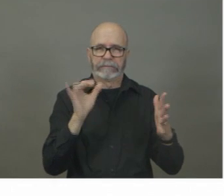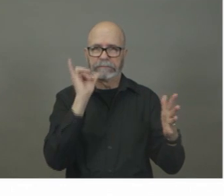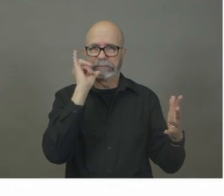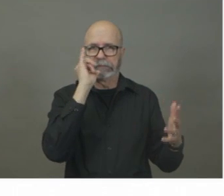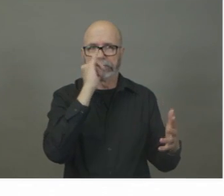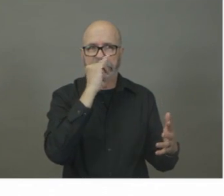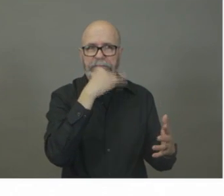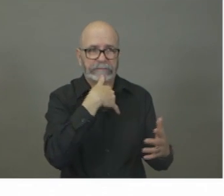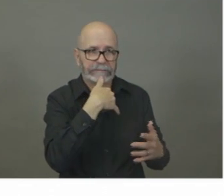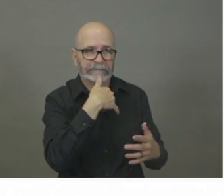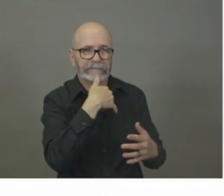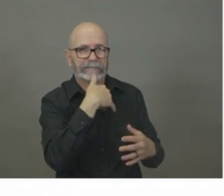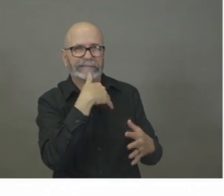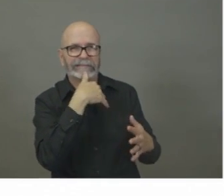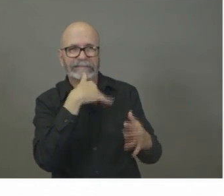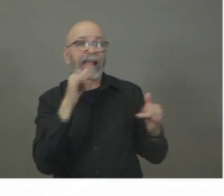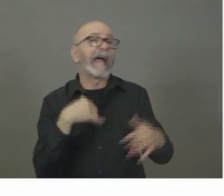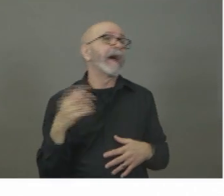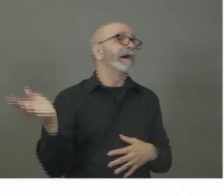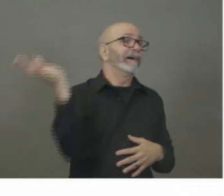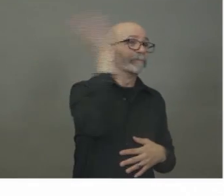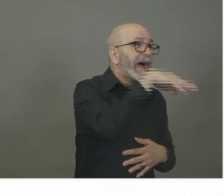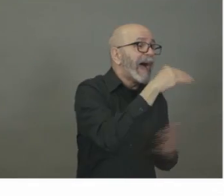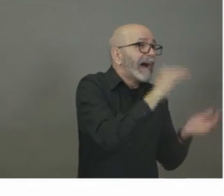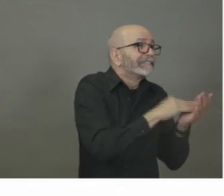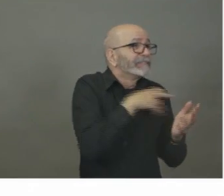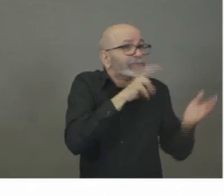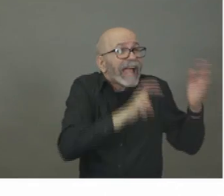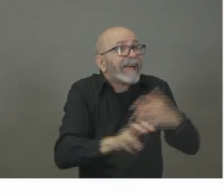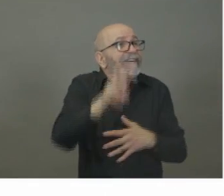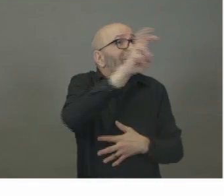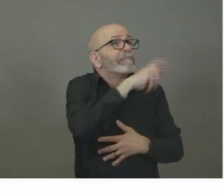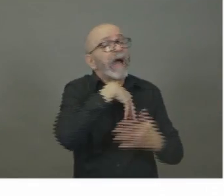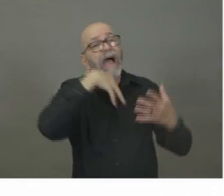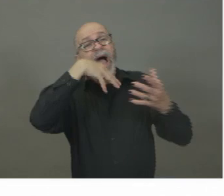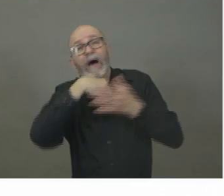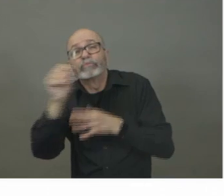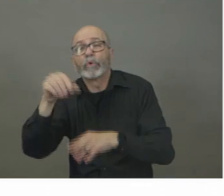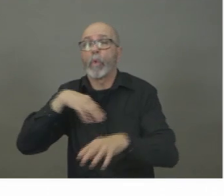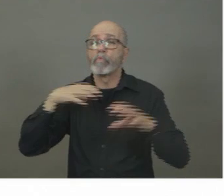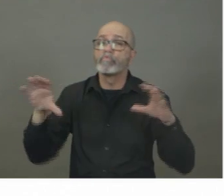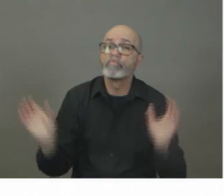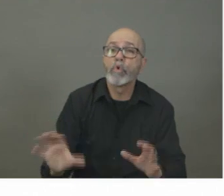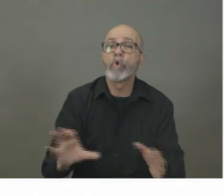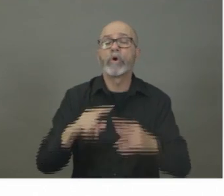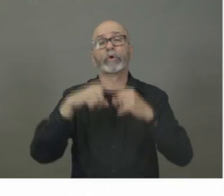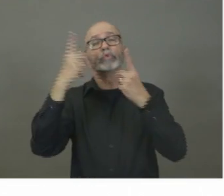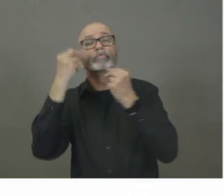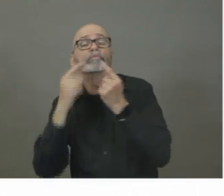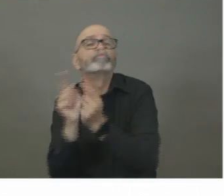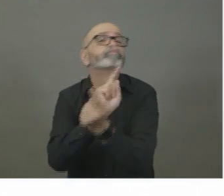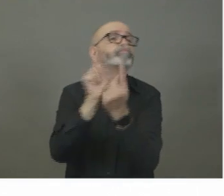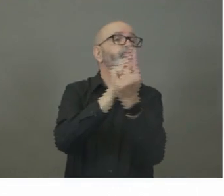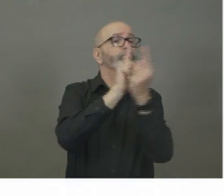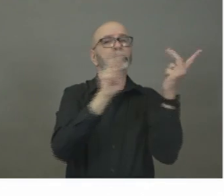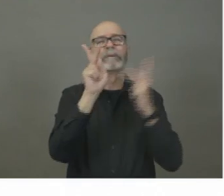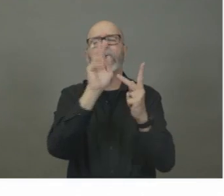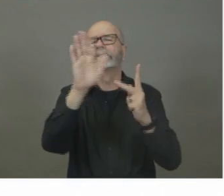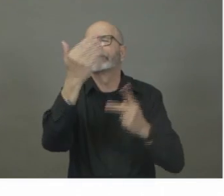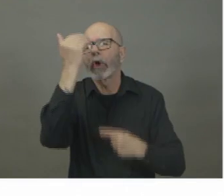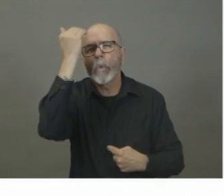ourselves to protect our fellow citizens, we have the responsibility as a government when it comes to the public service, but each of us individually